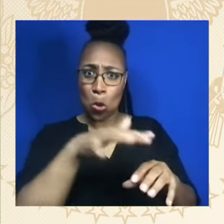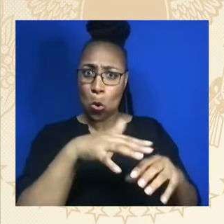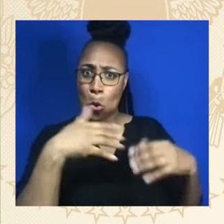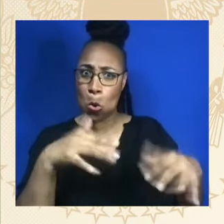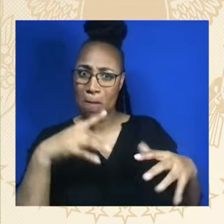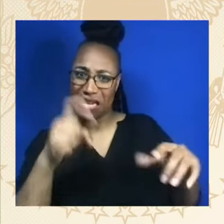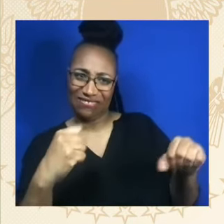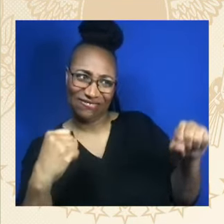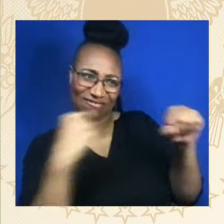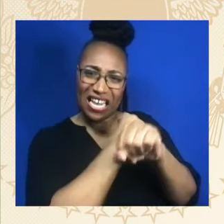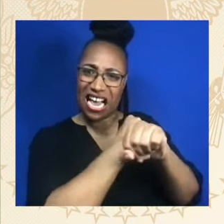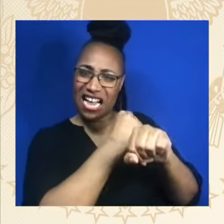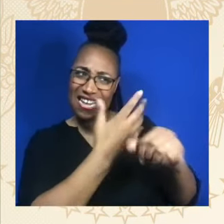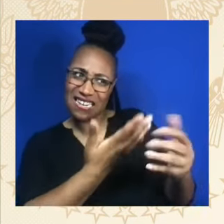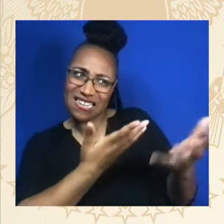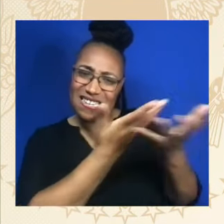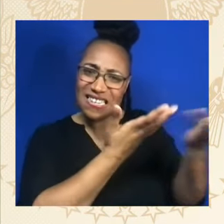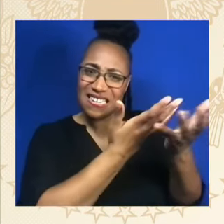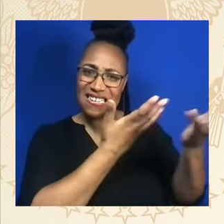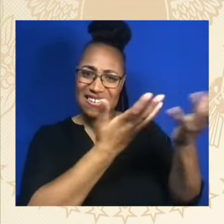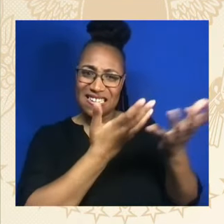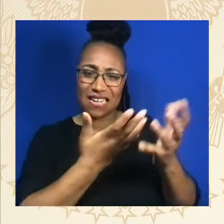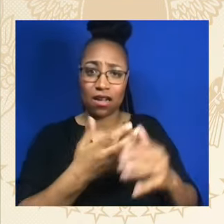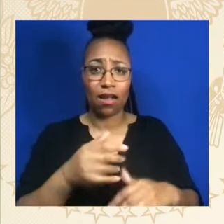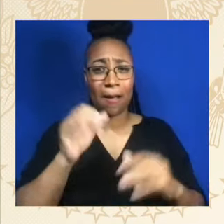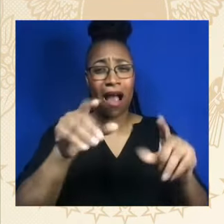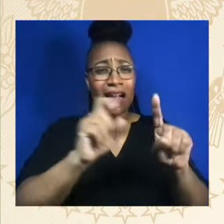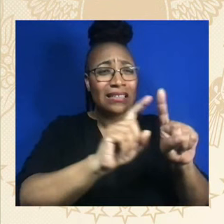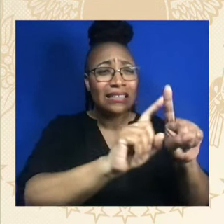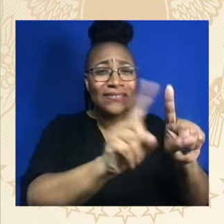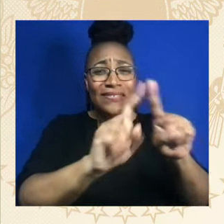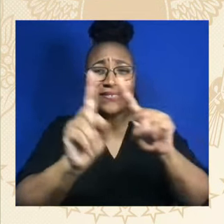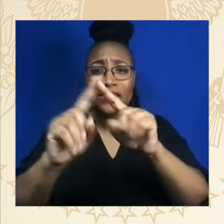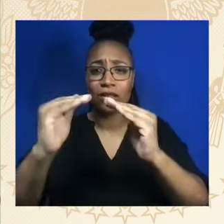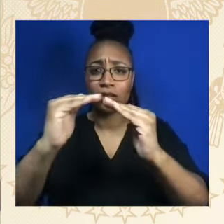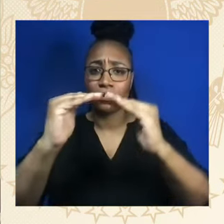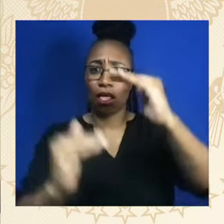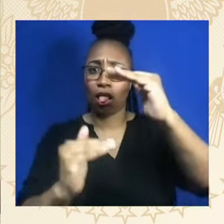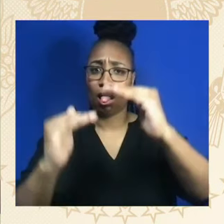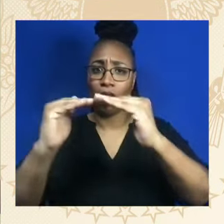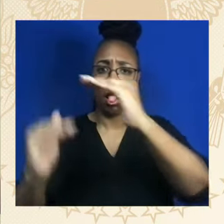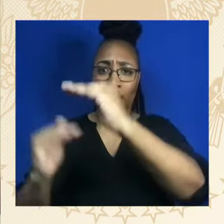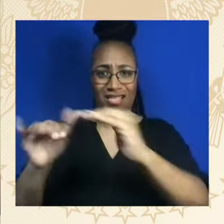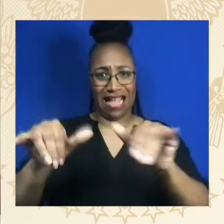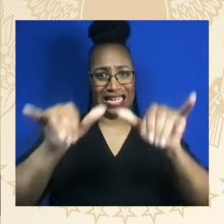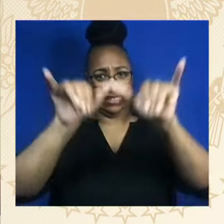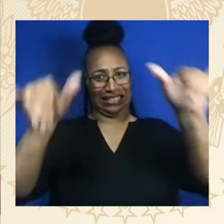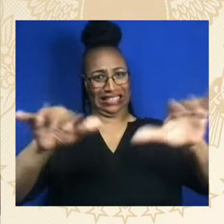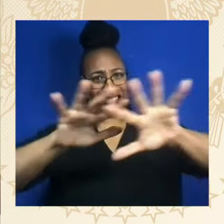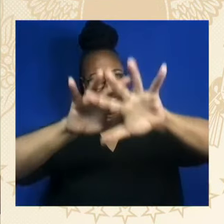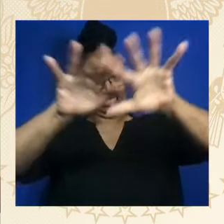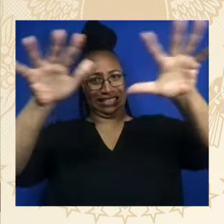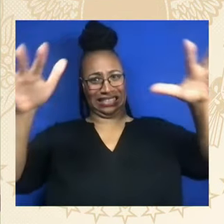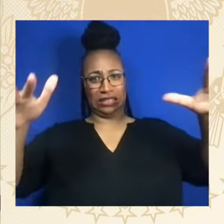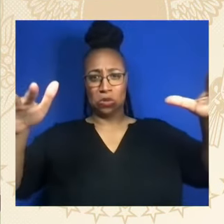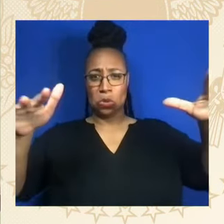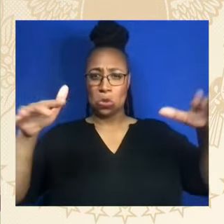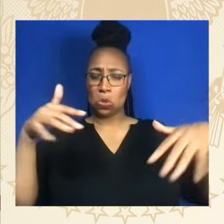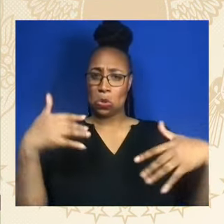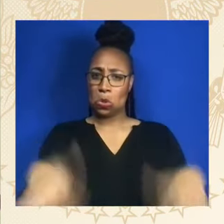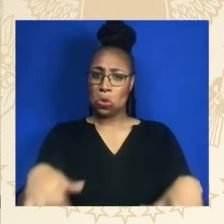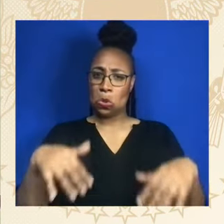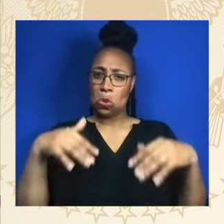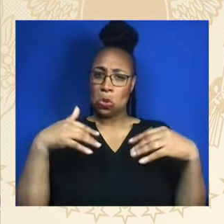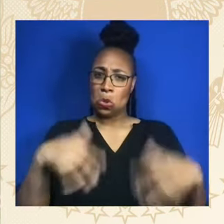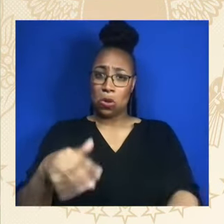those outcomes in the first place. When we make sure all entrepreneurs can access the capital they need to start